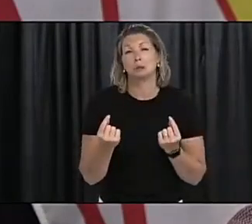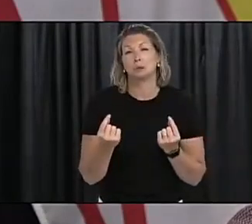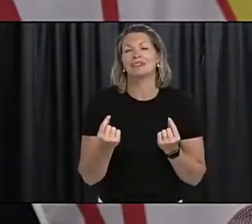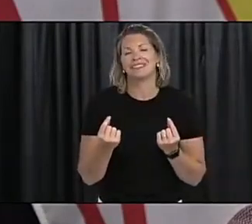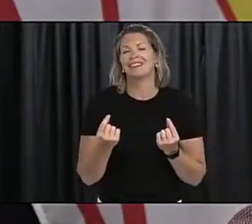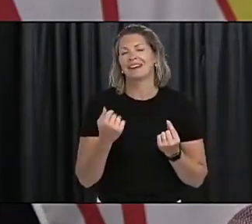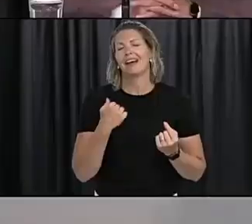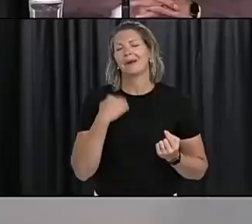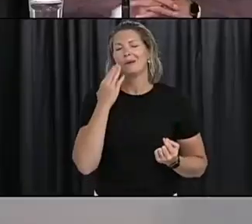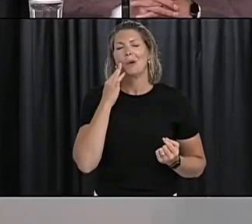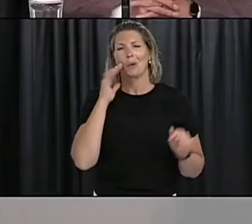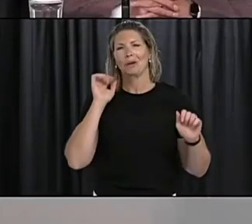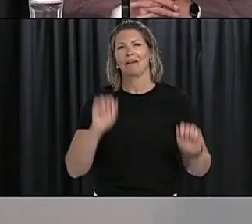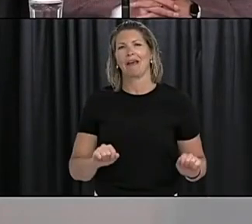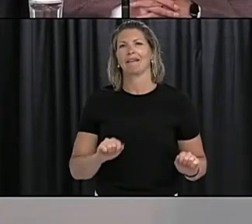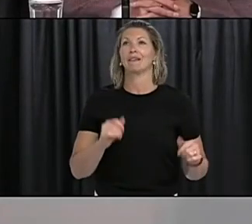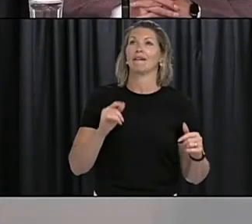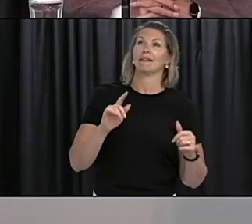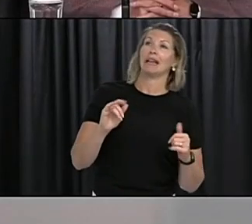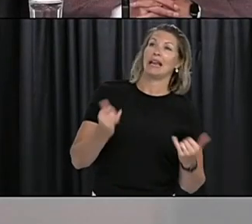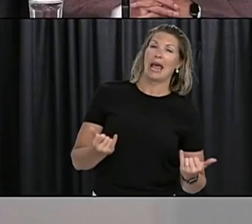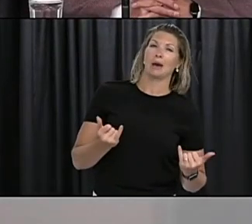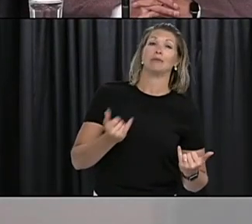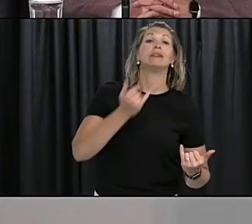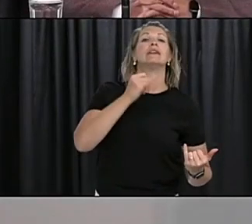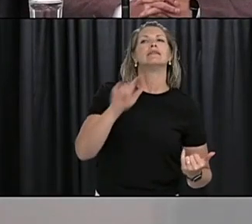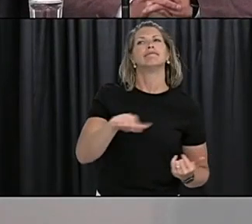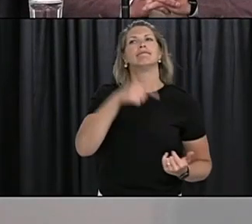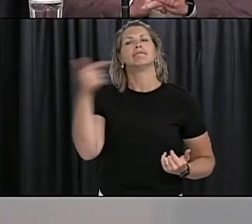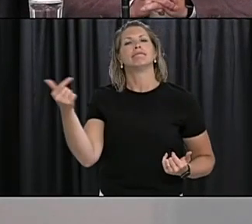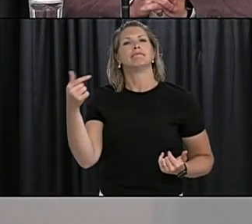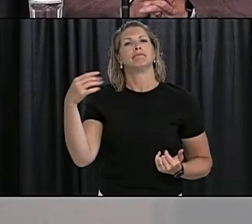to Minister Hagee for his comments today. So thank you very much.